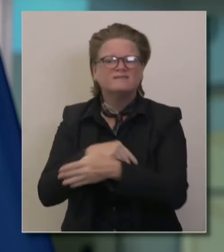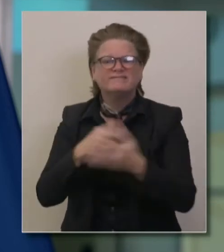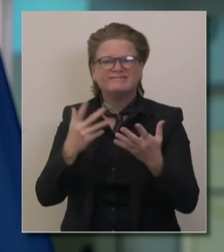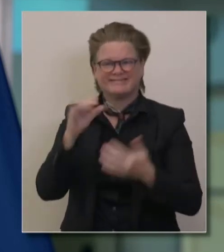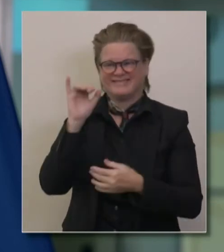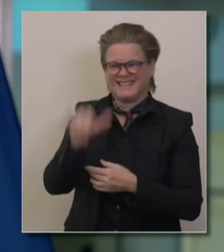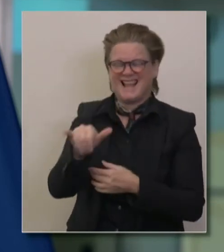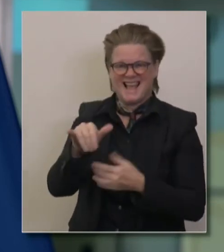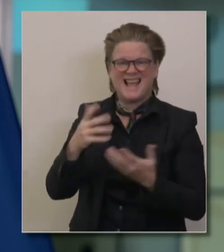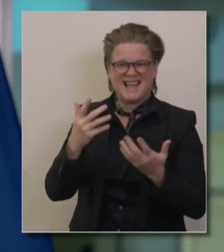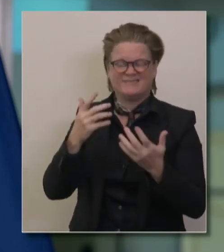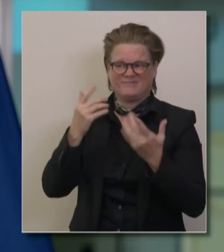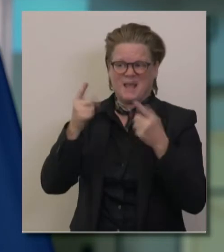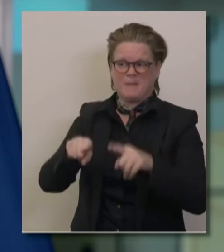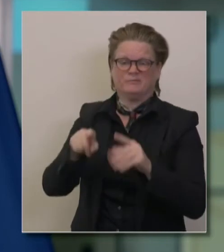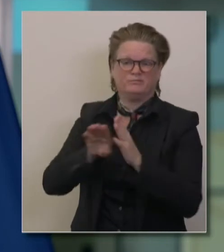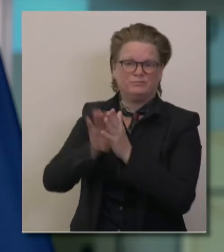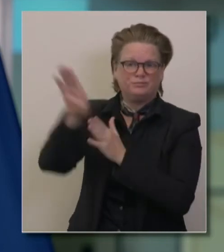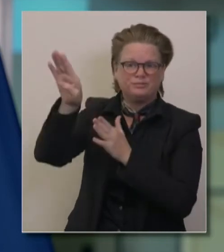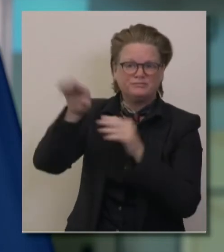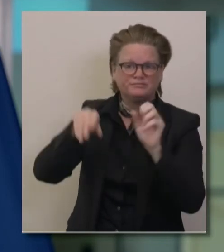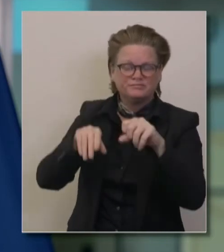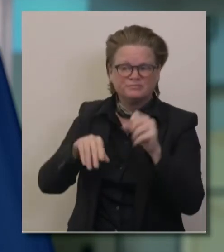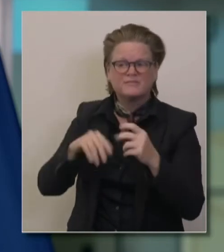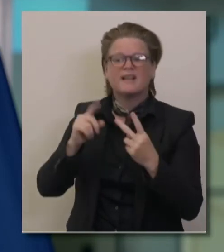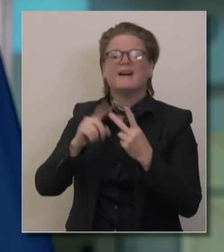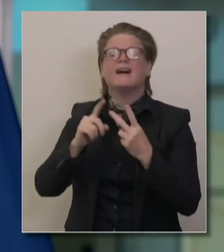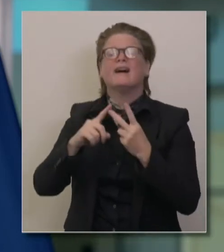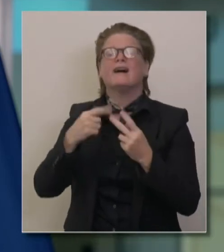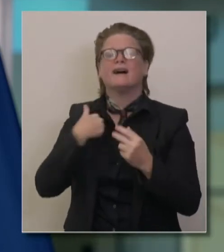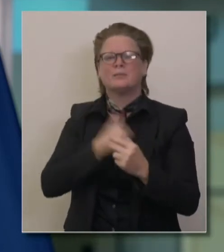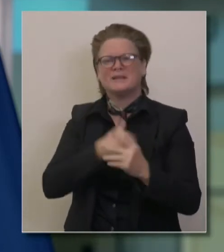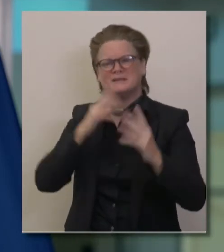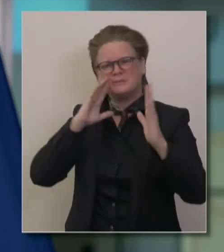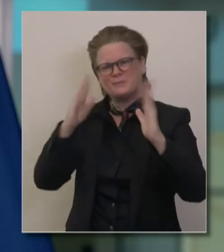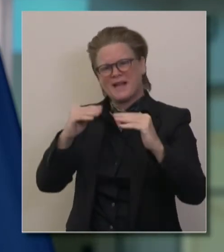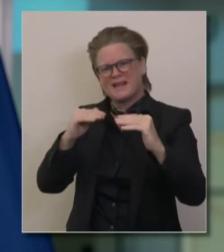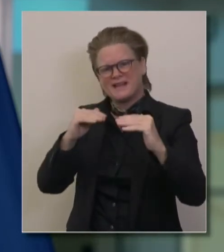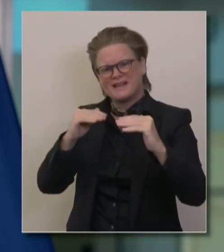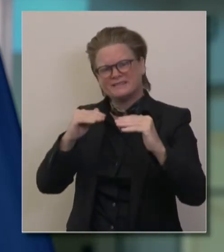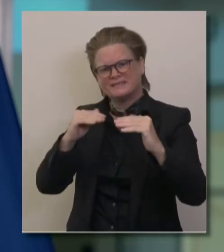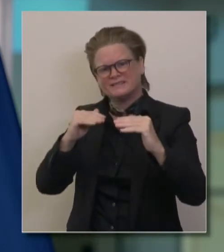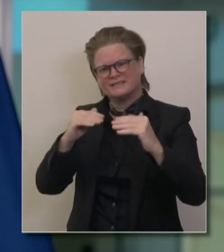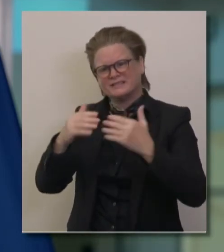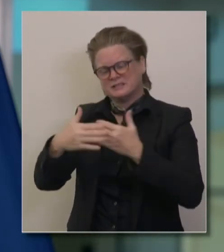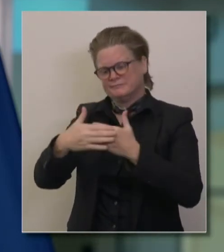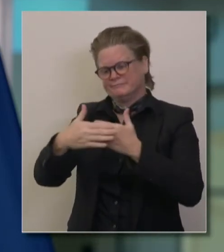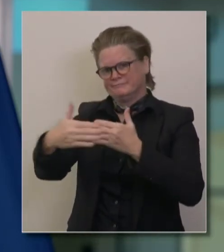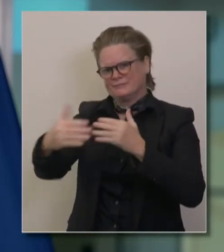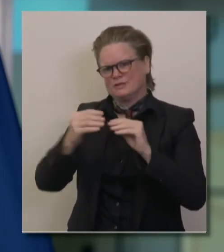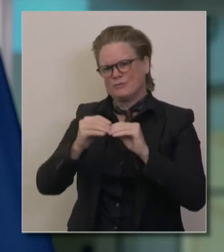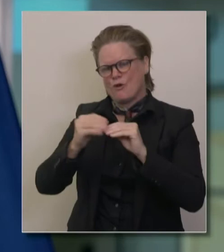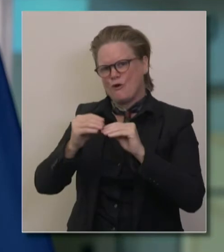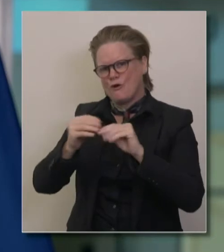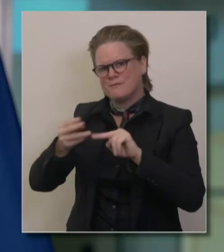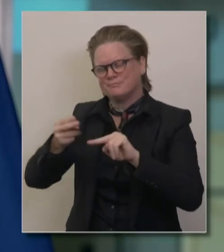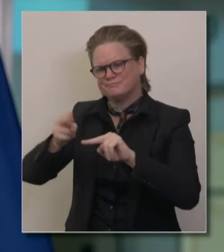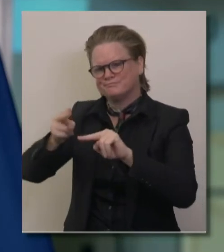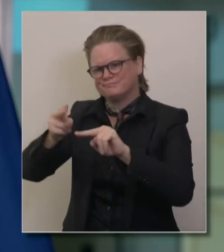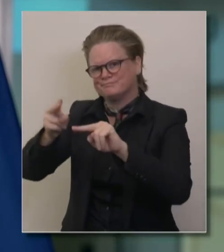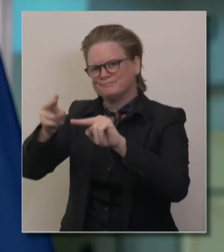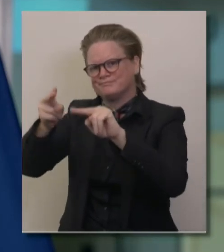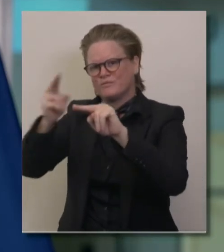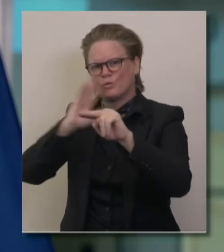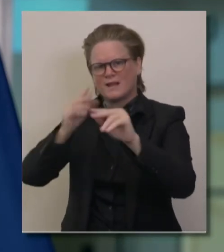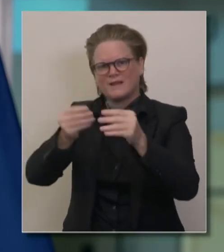not that this is just the beginning, uh, but we believe that the levels of transmission that we've been reporting so far